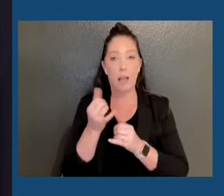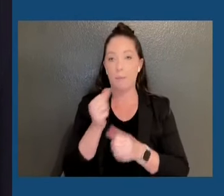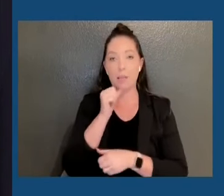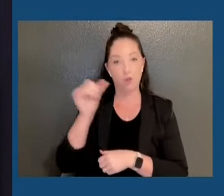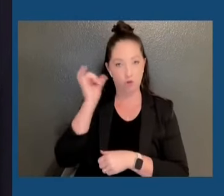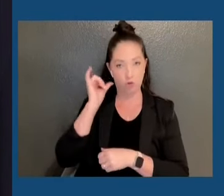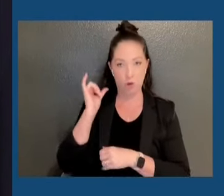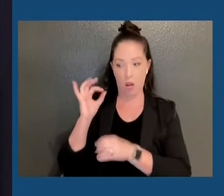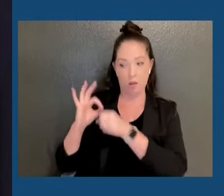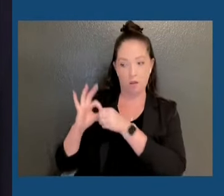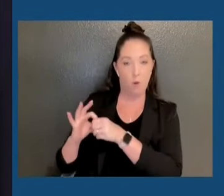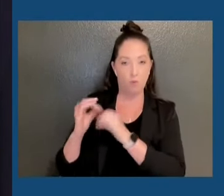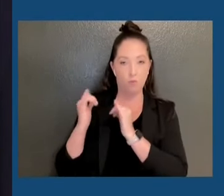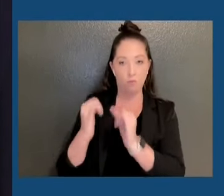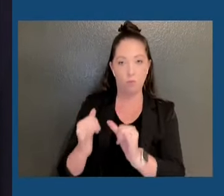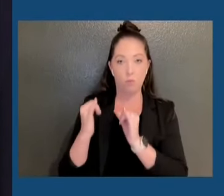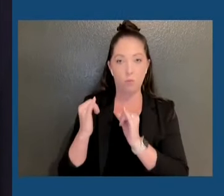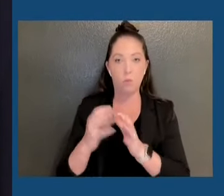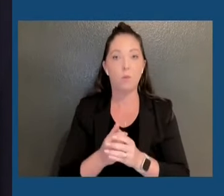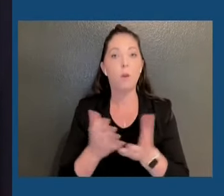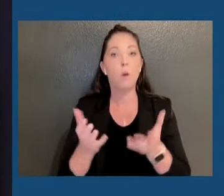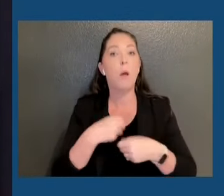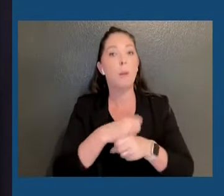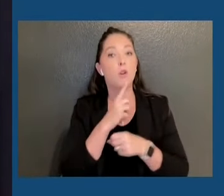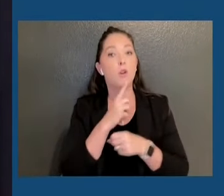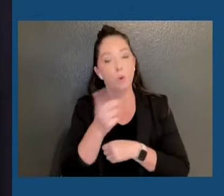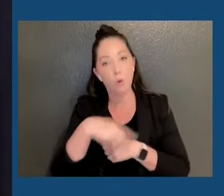individuals who are involved in ensuring this success.